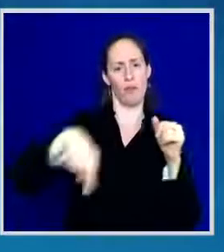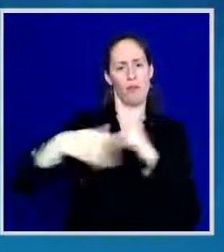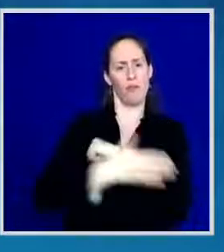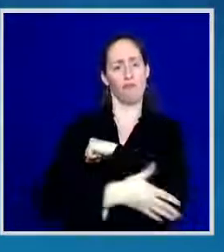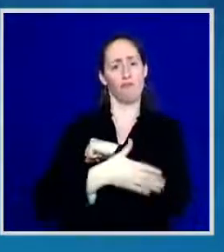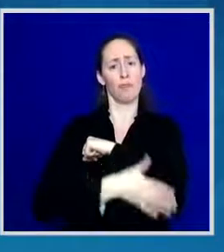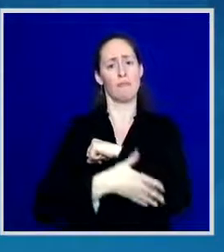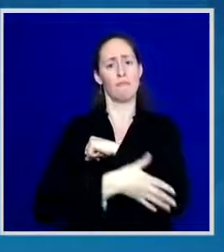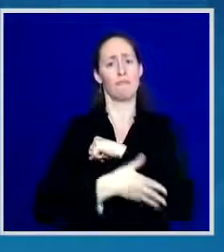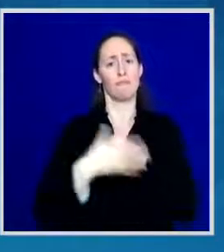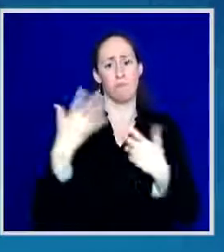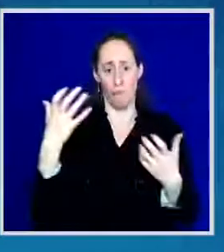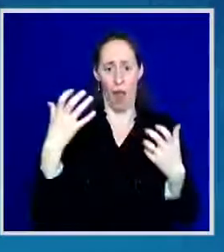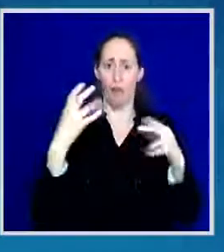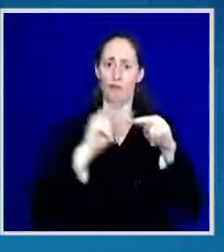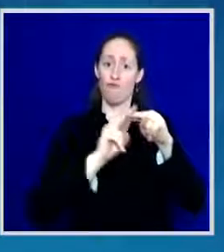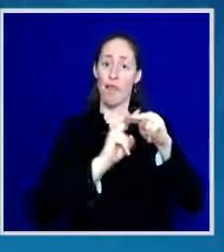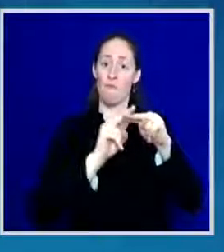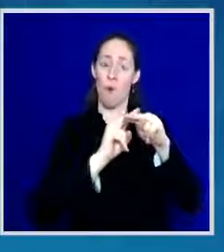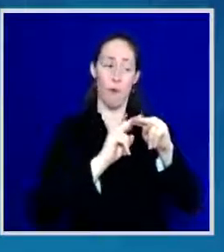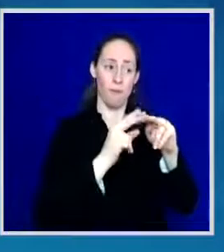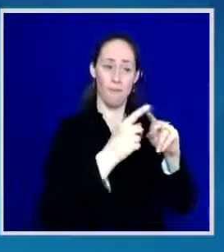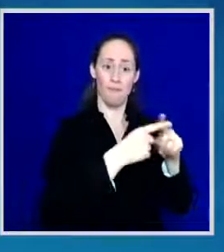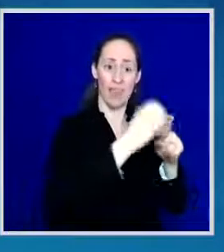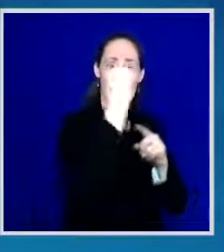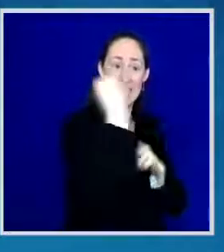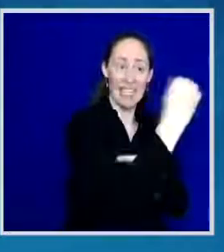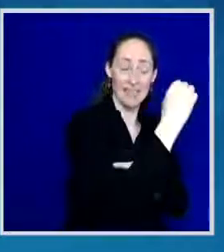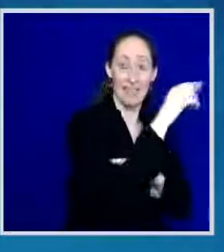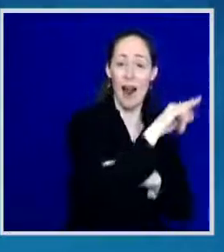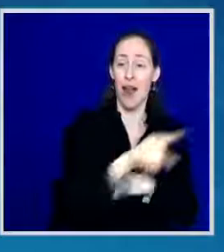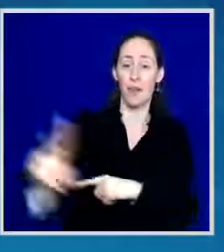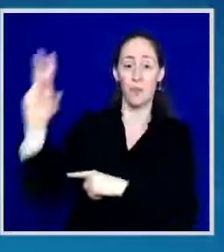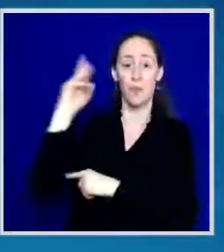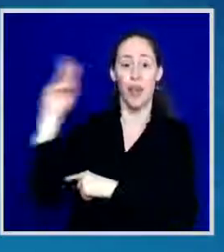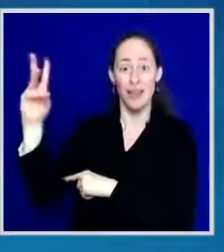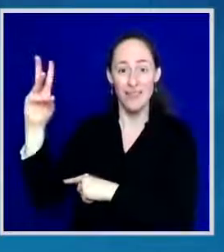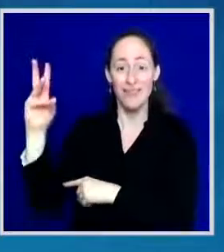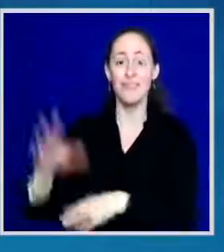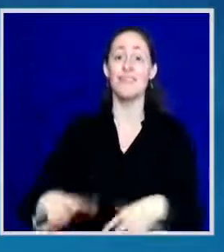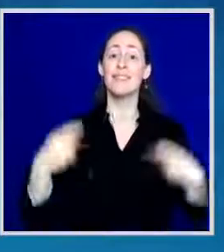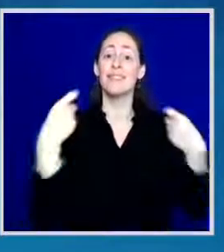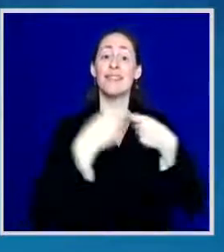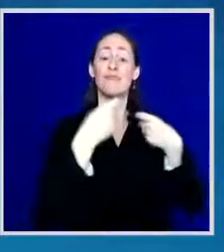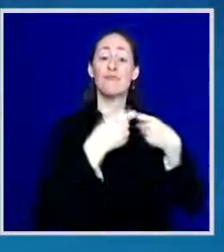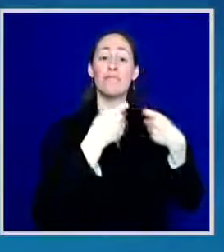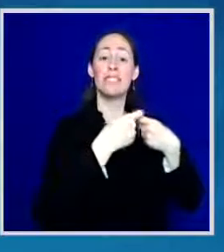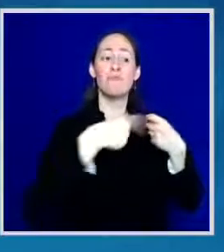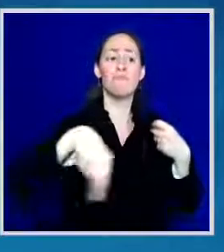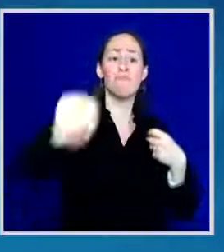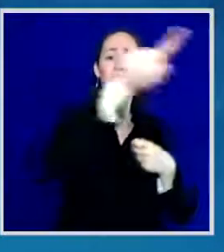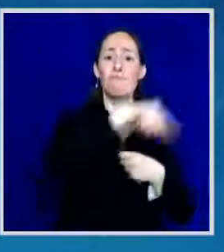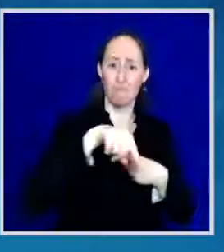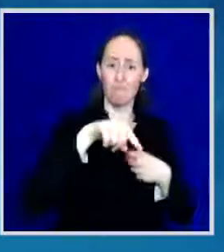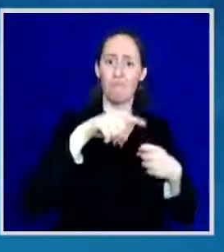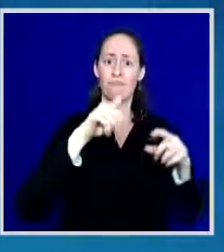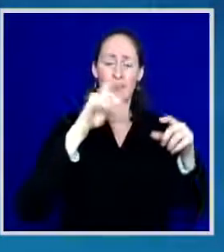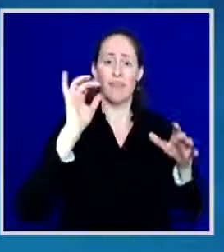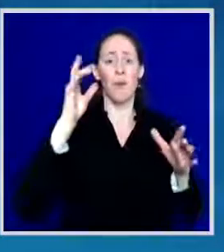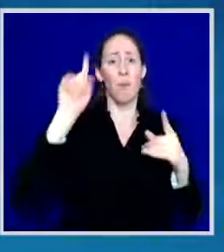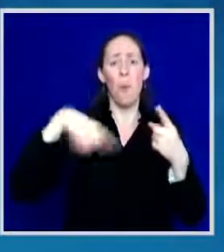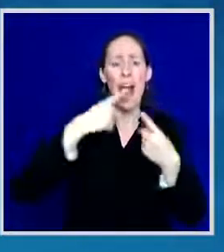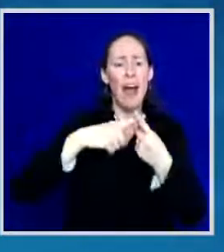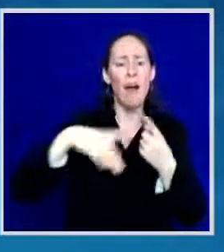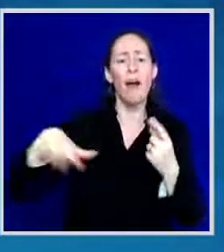what drove our nation to bring electricity to every household in the middle of the Great Depression. American It is what drove